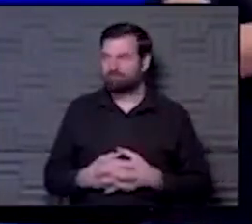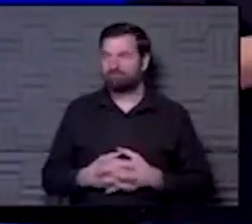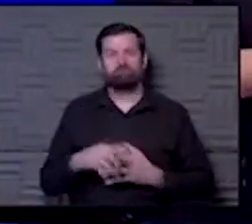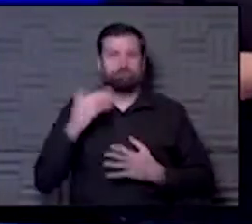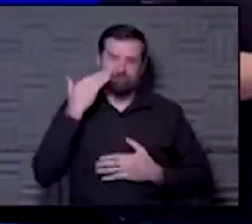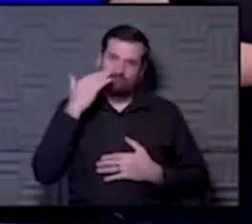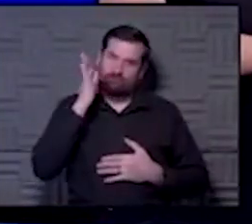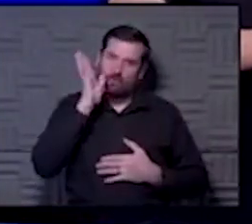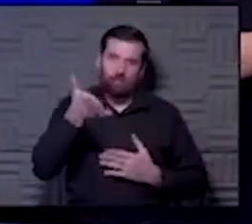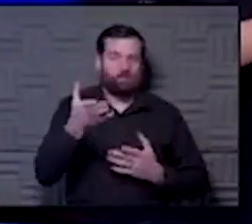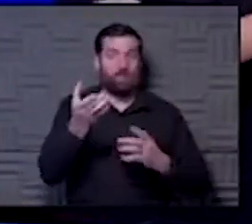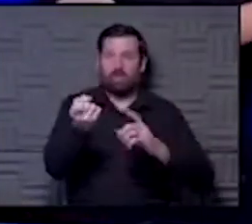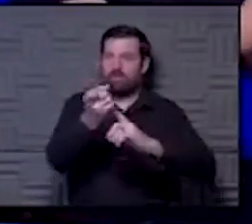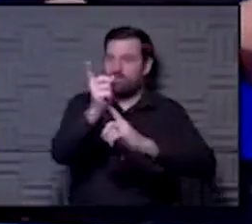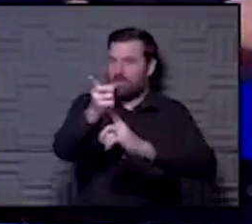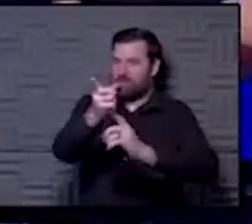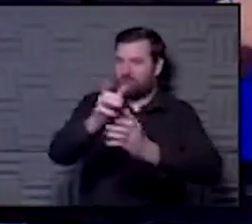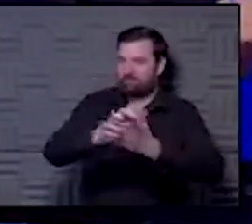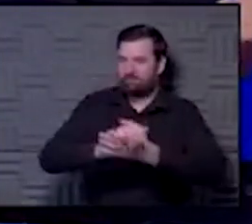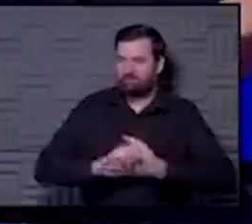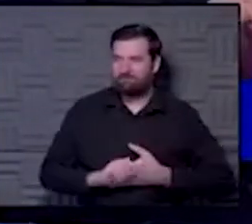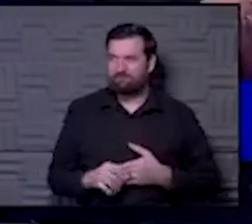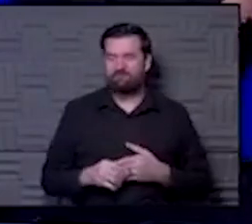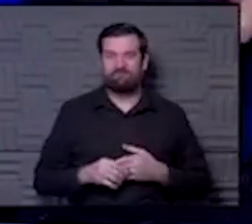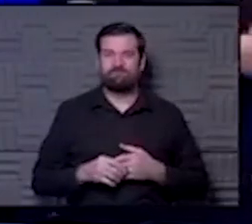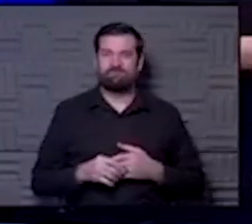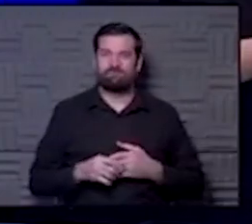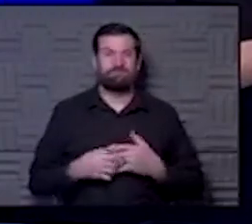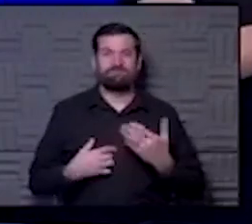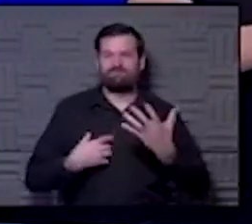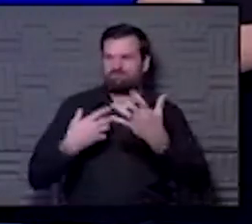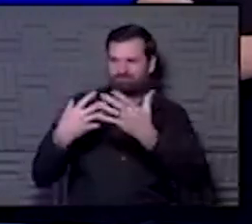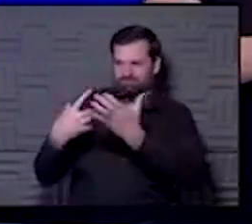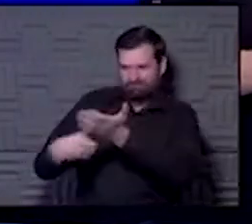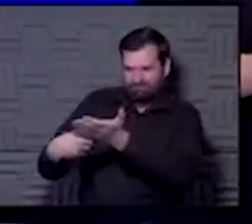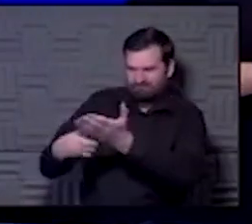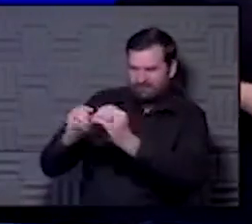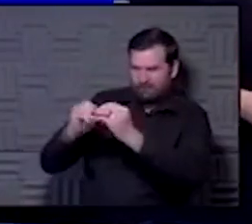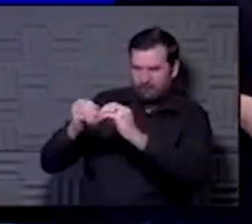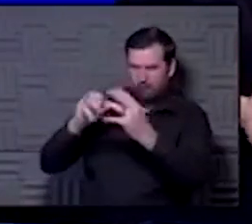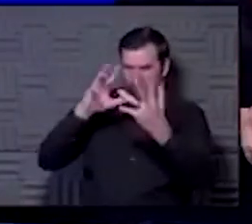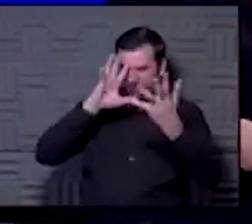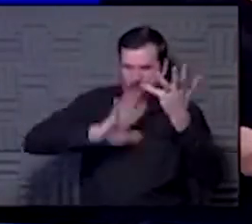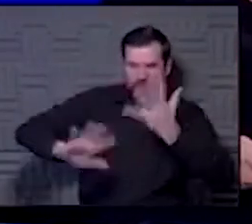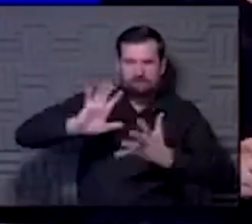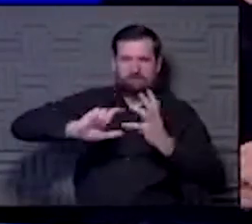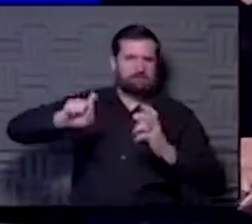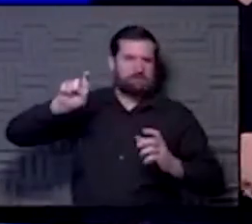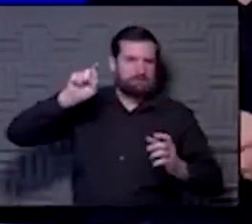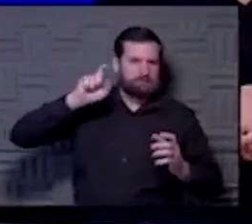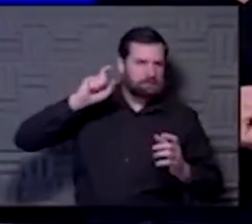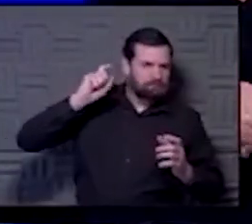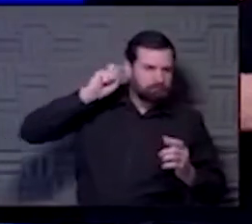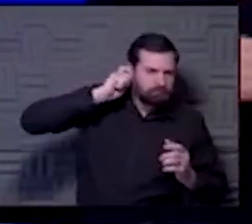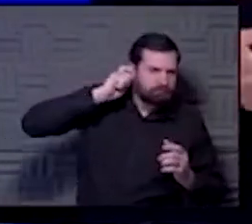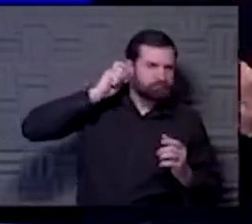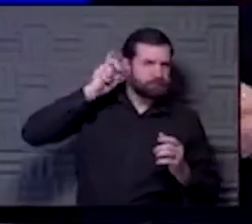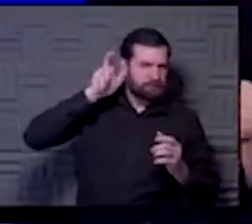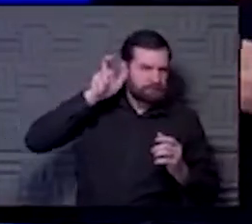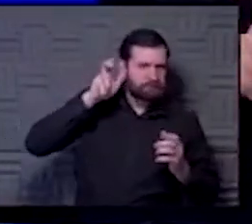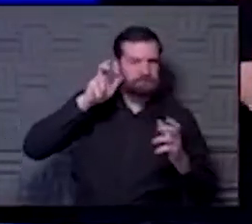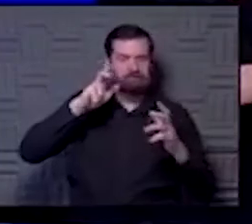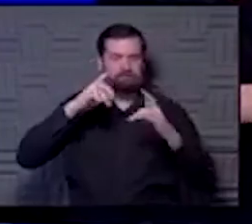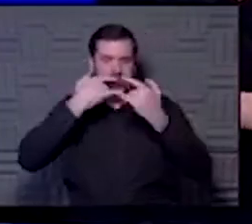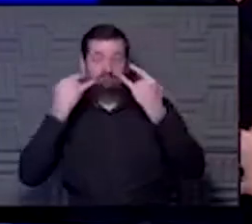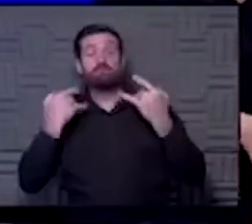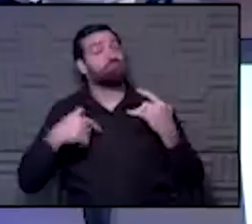knew I was going to do this. Just one second. Can I talk about the numbers for a minute while I get confused with my mask and my earpiece? Yeah, you know, we were